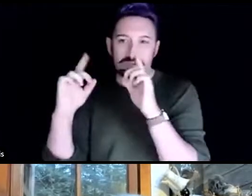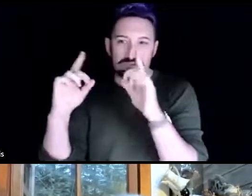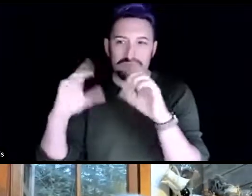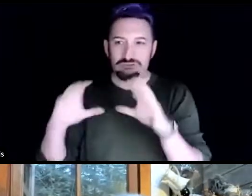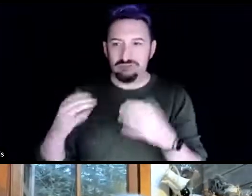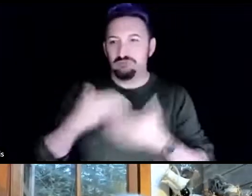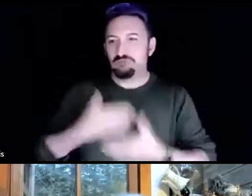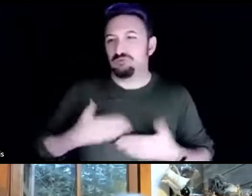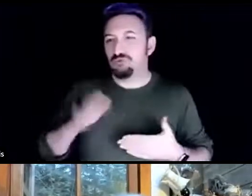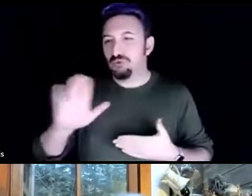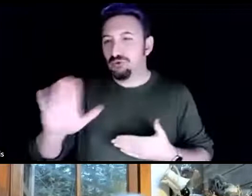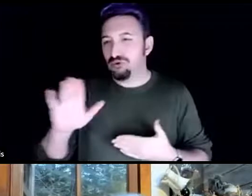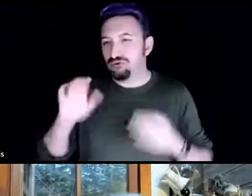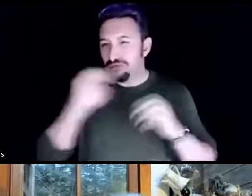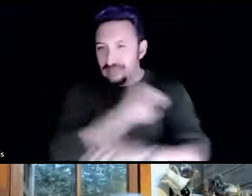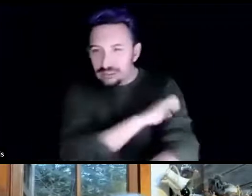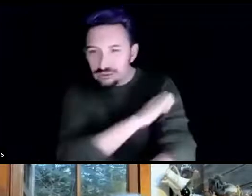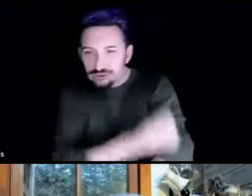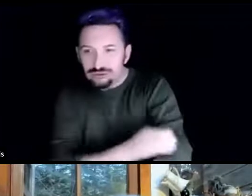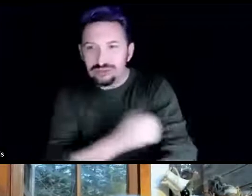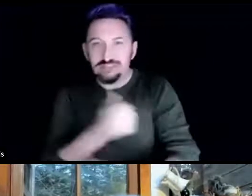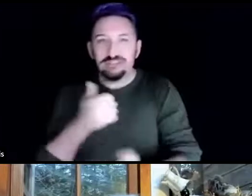and excited about teaching.